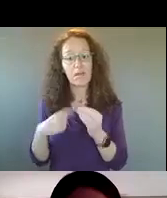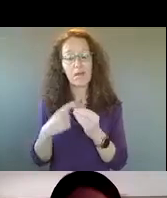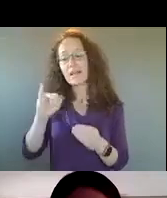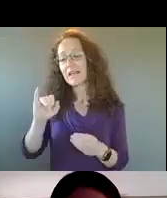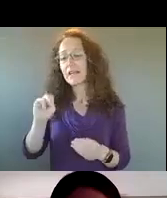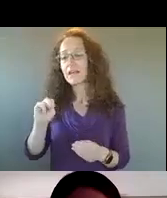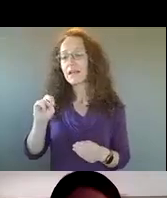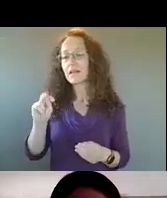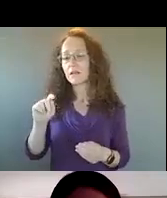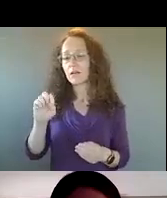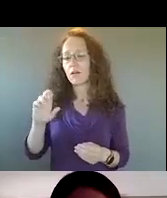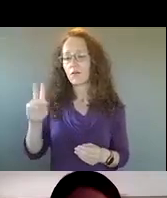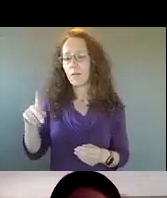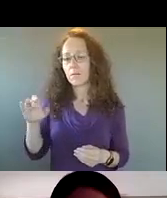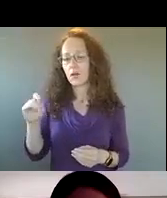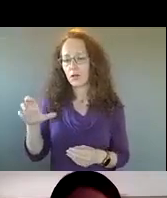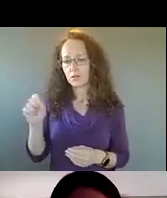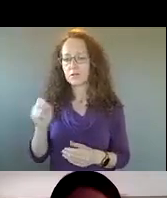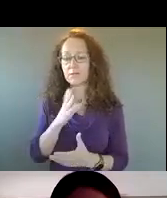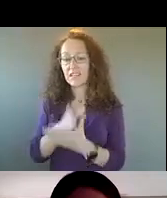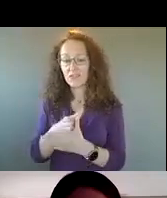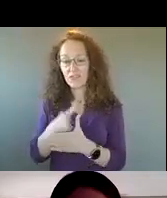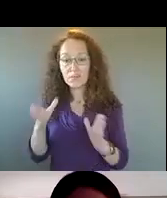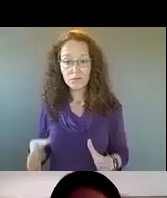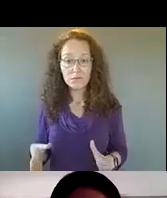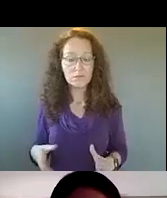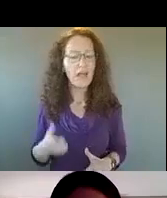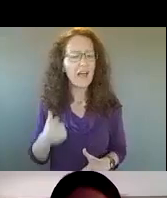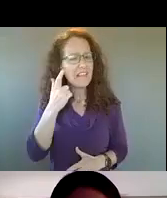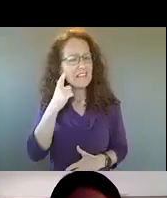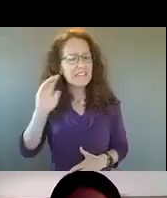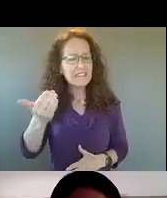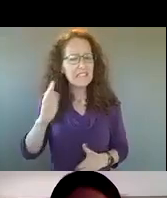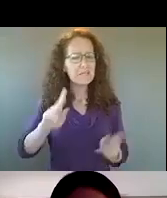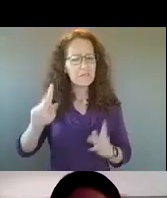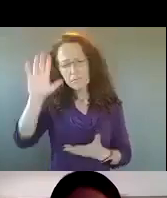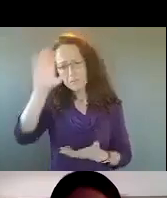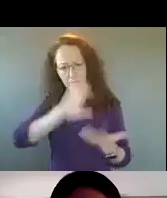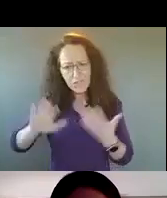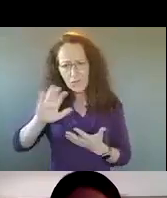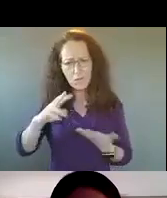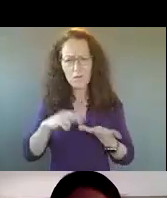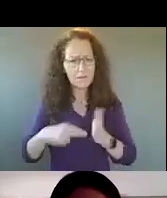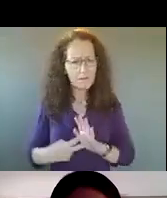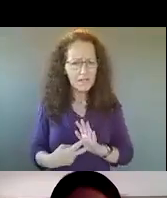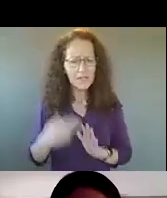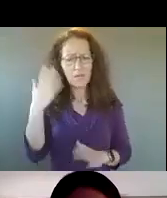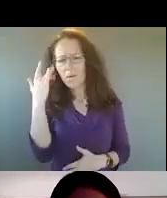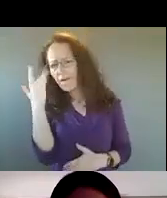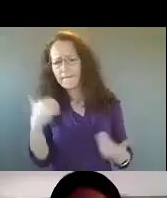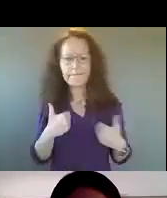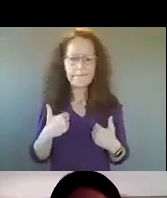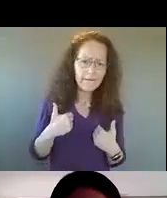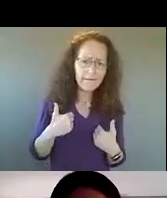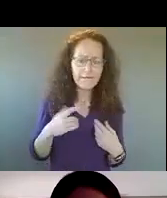I think that there has been, um, a little bit of confusion maybe, um, as to their purpose, um, and kind of what